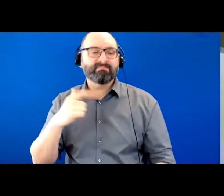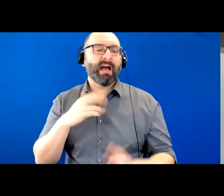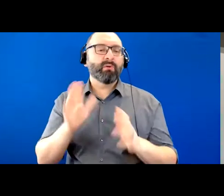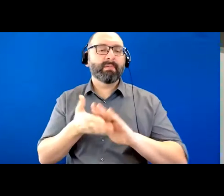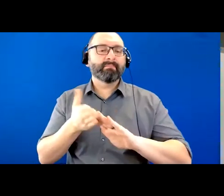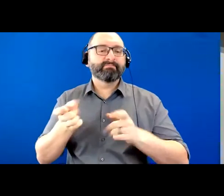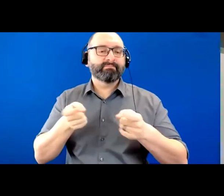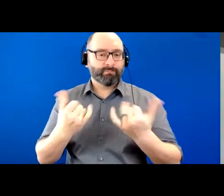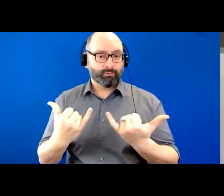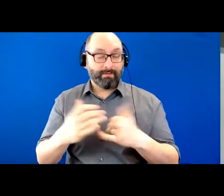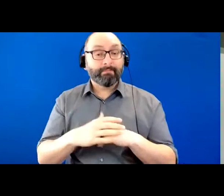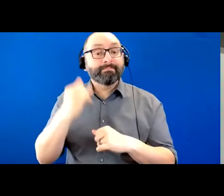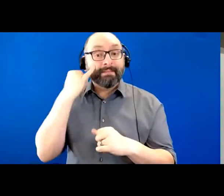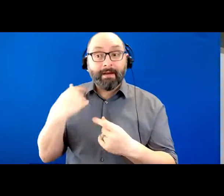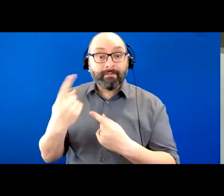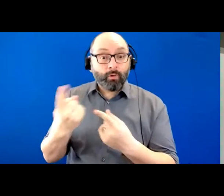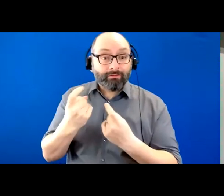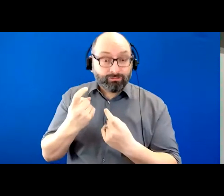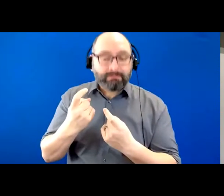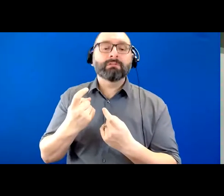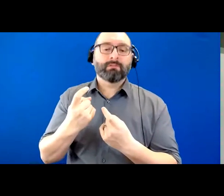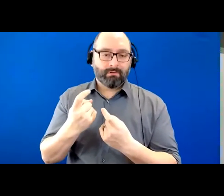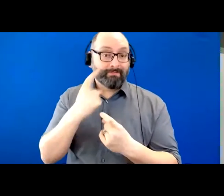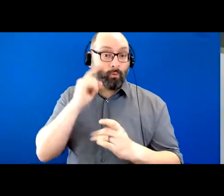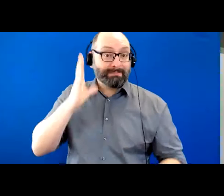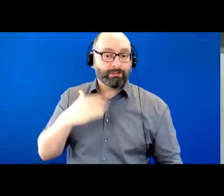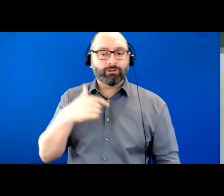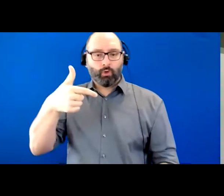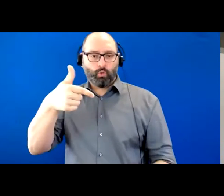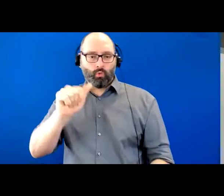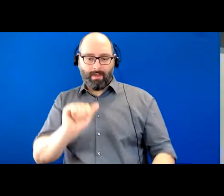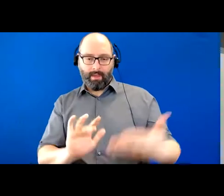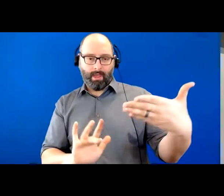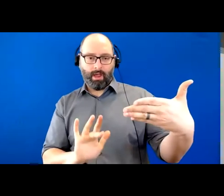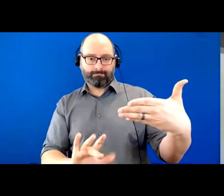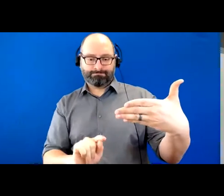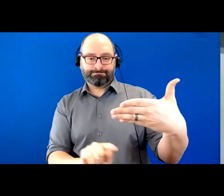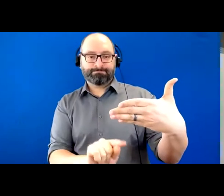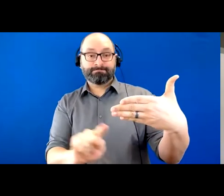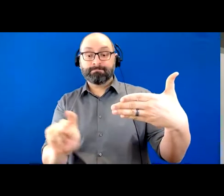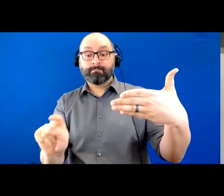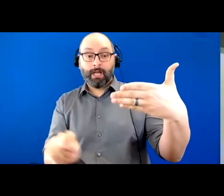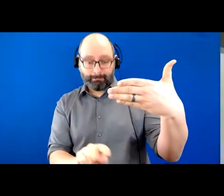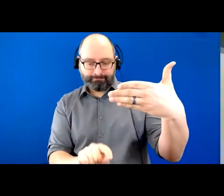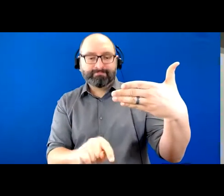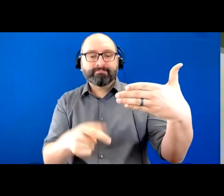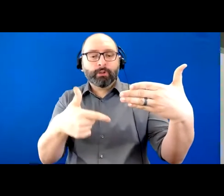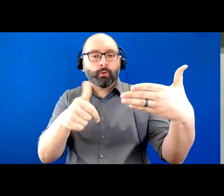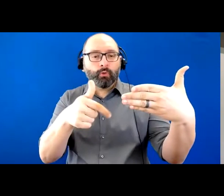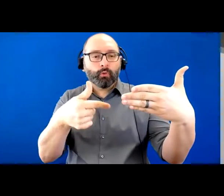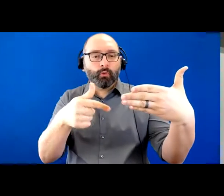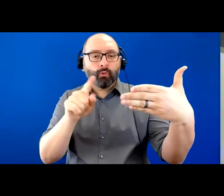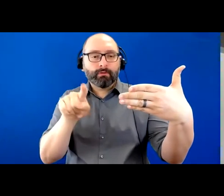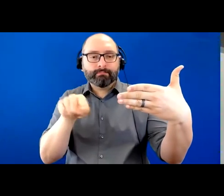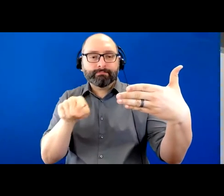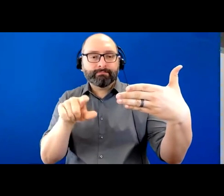question for our speakers, please write it in the Q&A section, which you can find by hovering at the bottom of the screen and then clicking on the Q